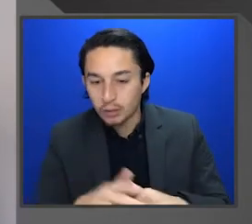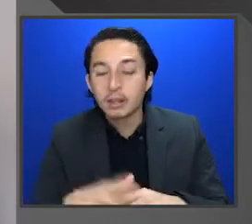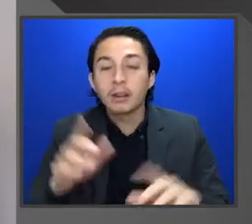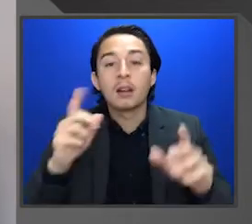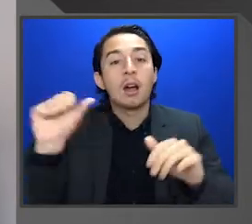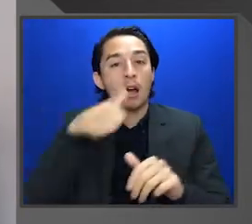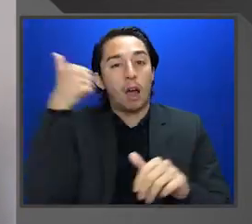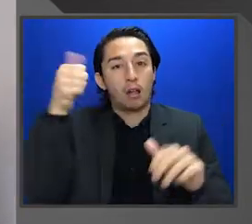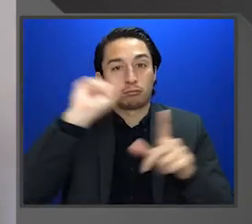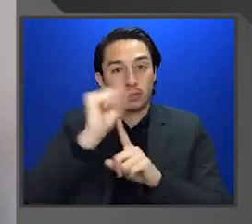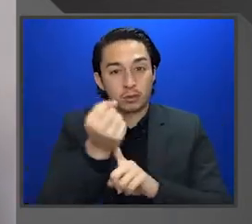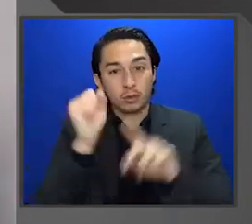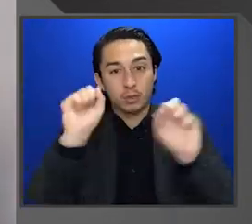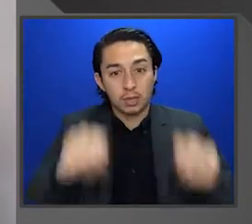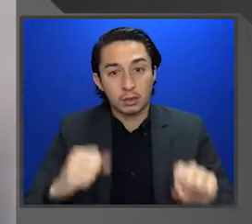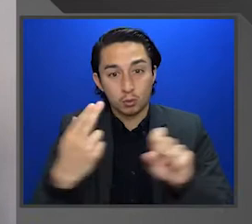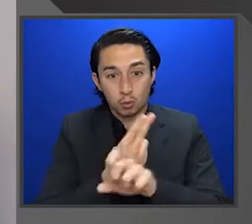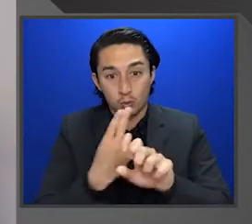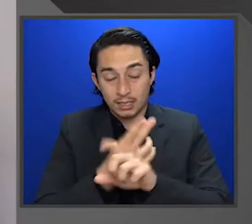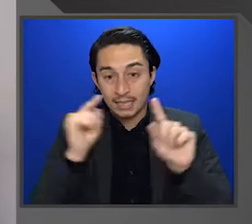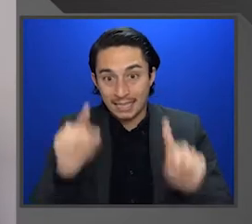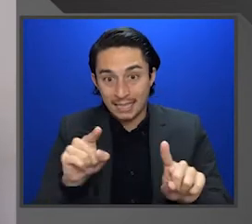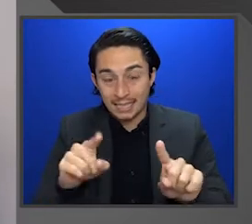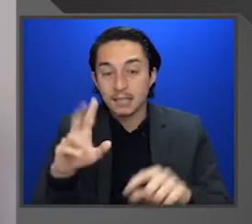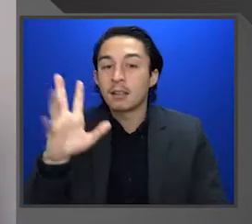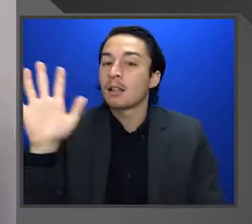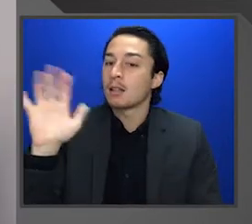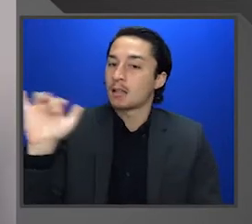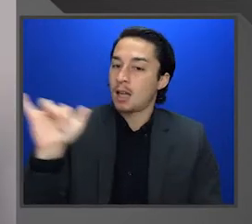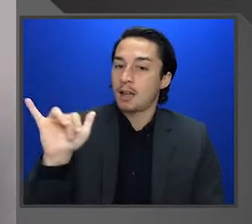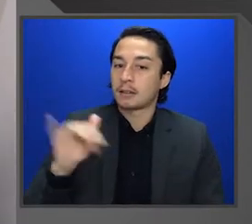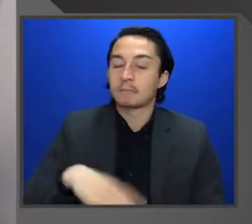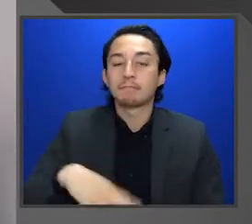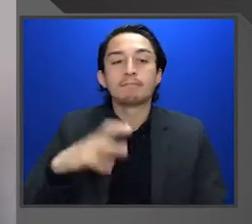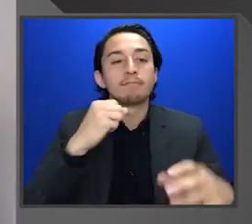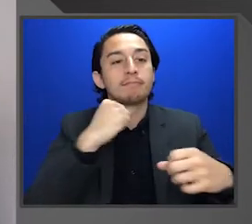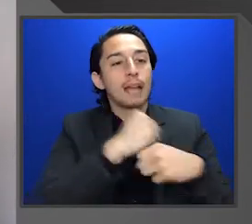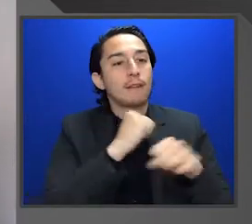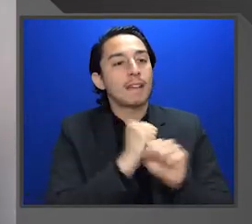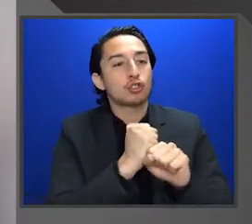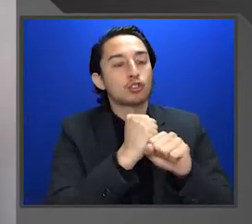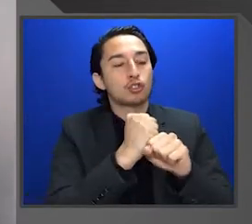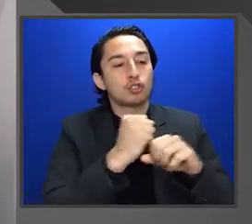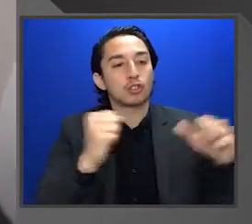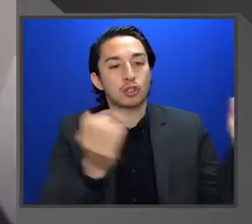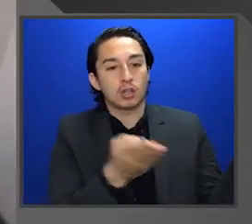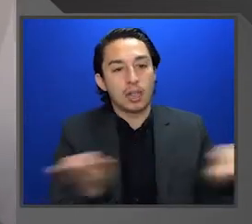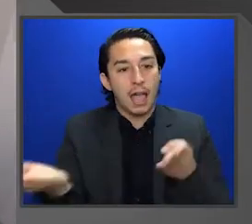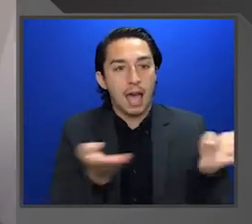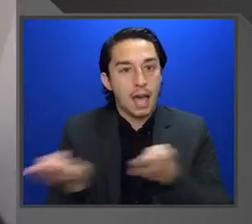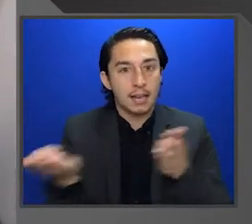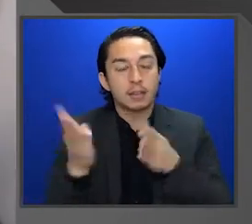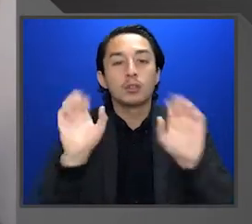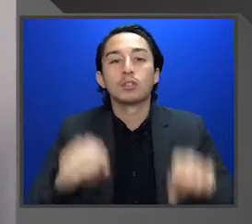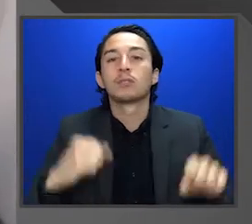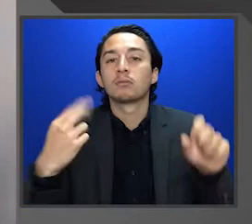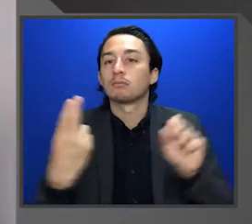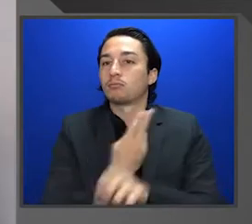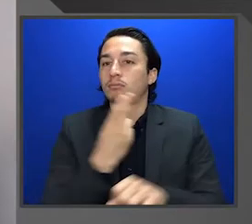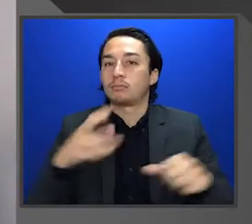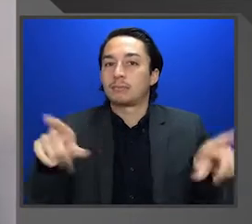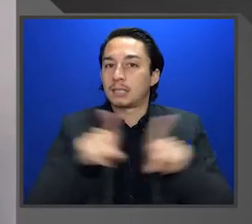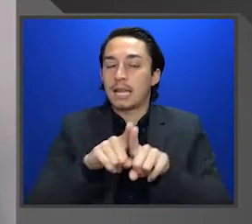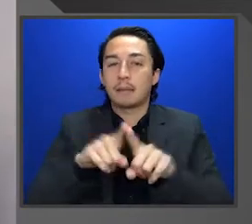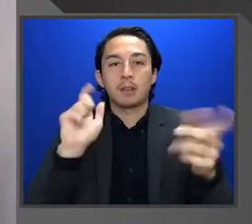Other scenarios that you could implement at this would be like a on a manufacturing line, you could be leveraging